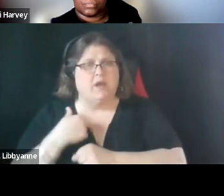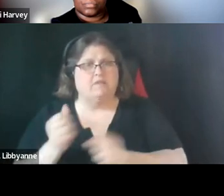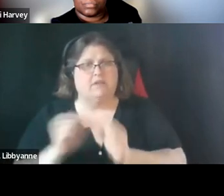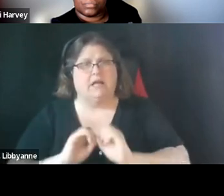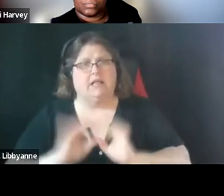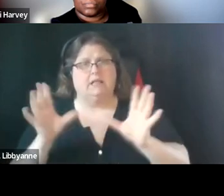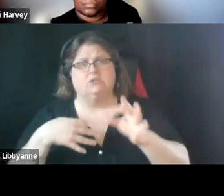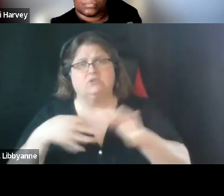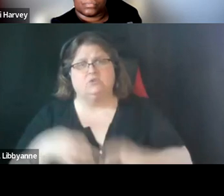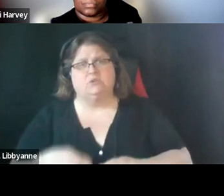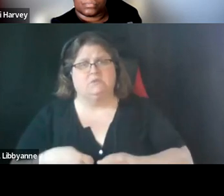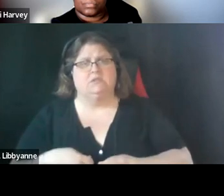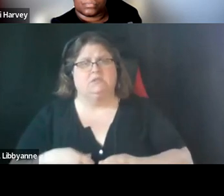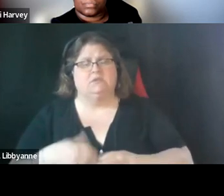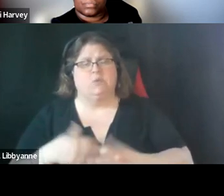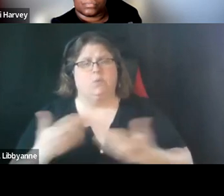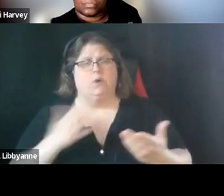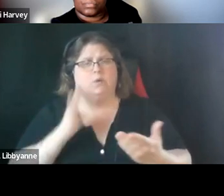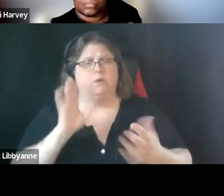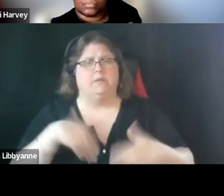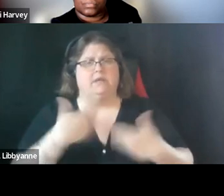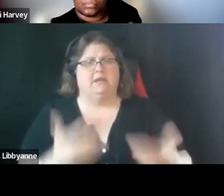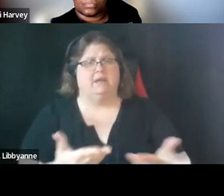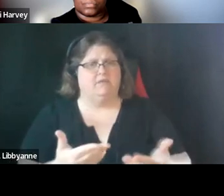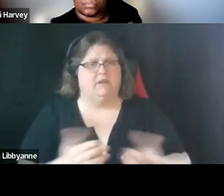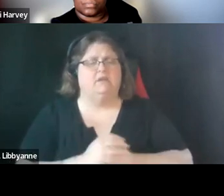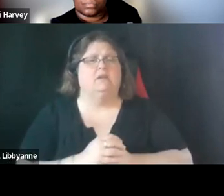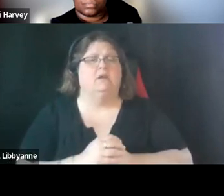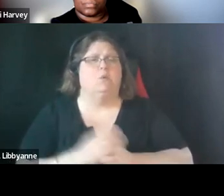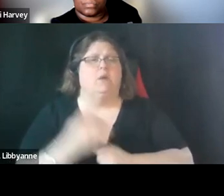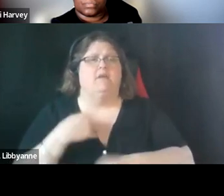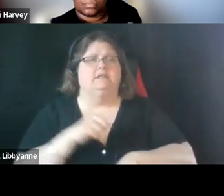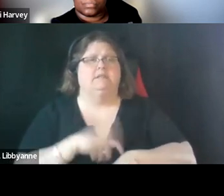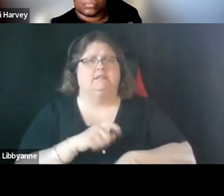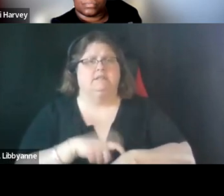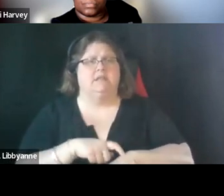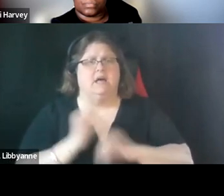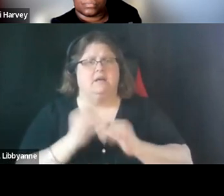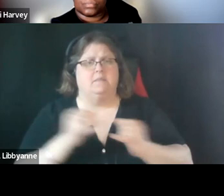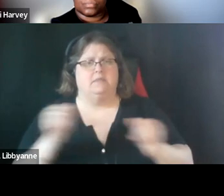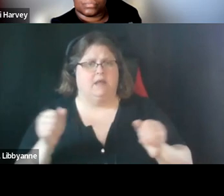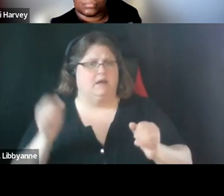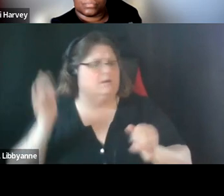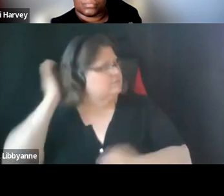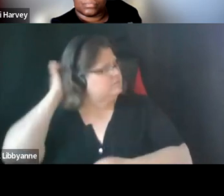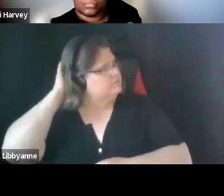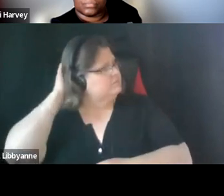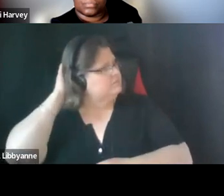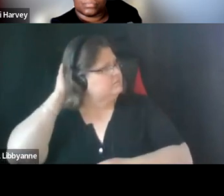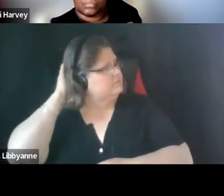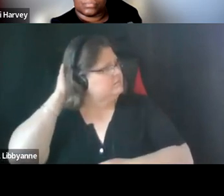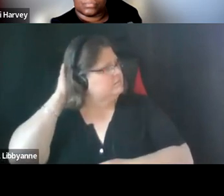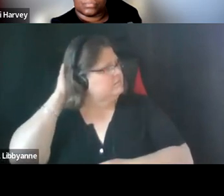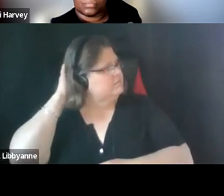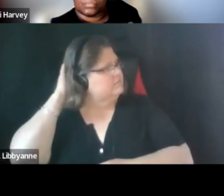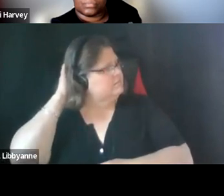of what was going to be delivered um you know was it a comprehensive timeline um and we also looked at um